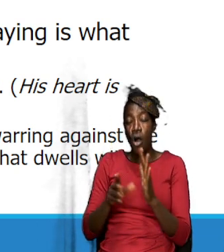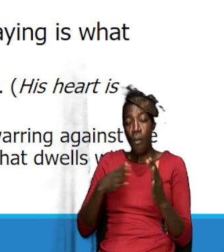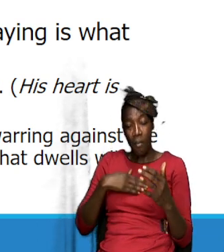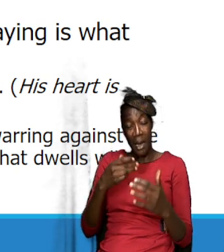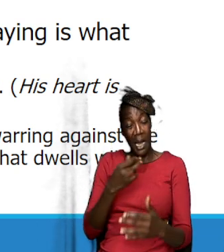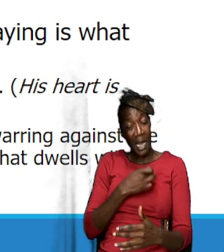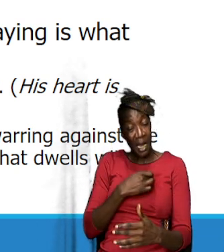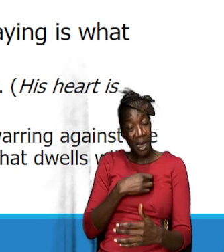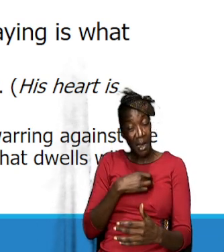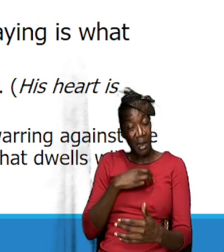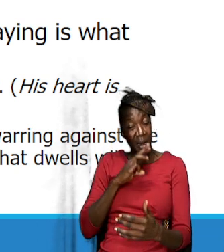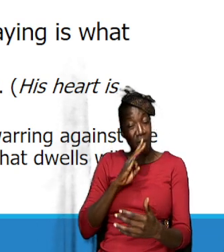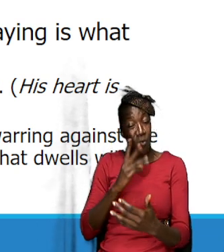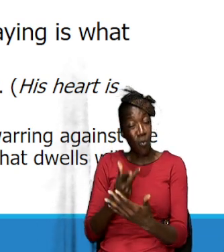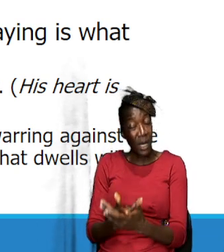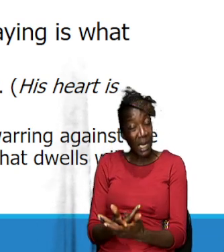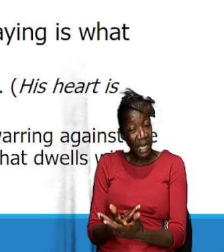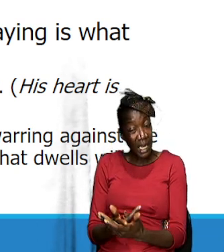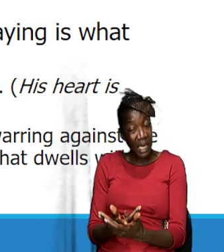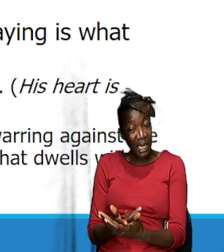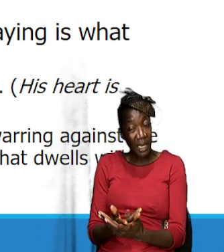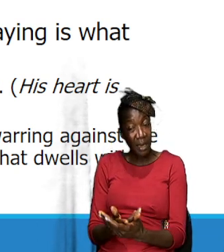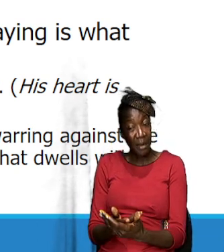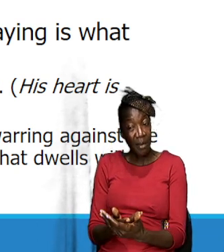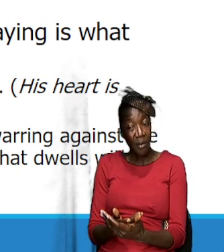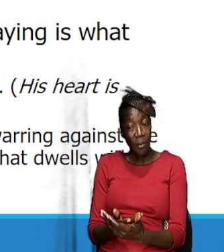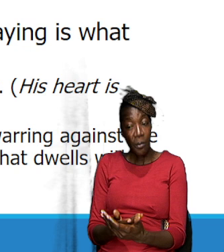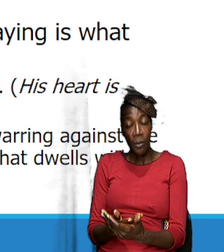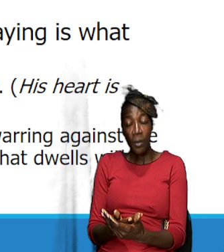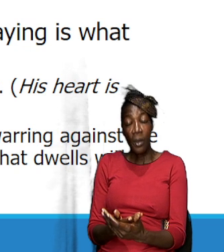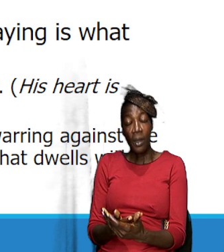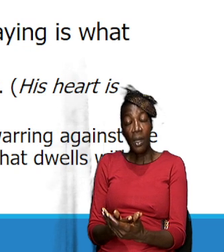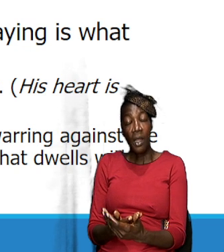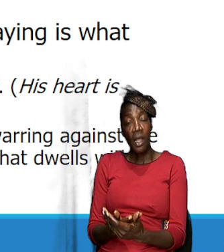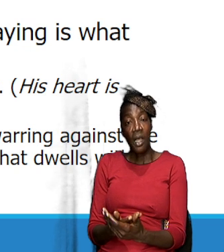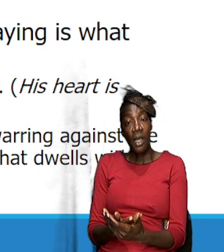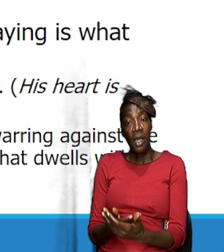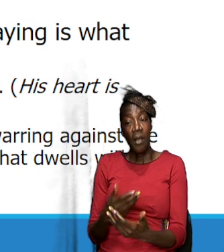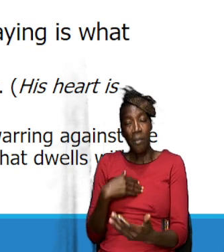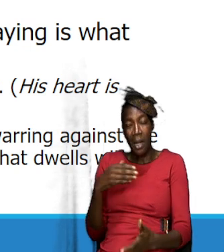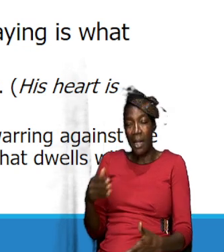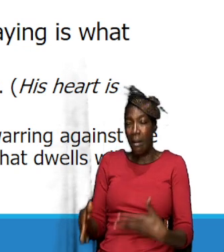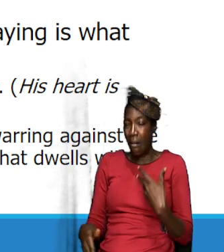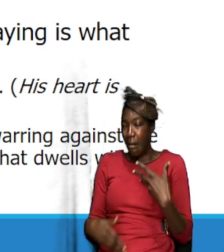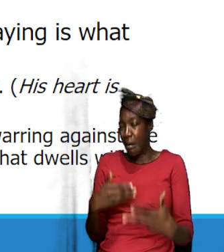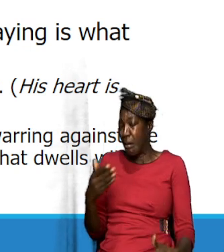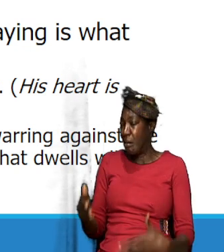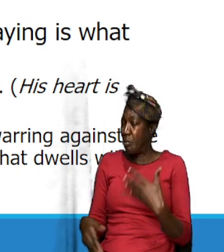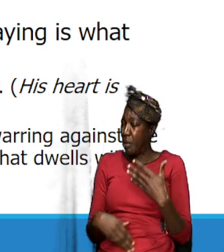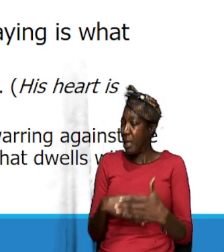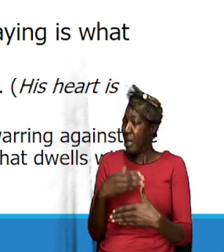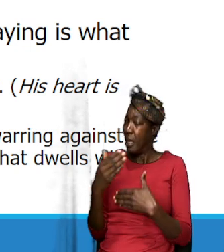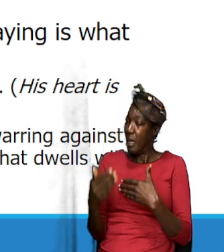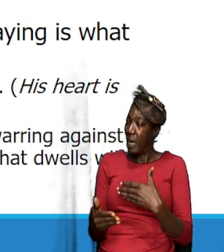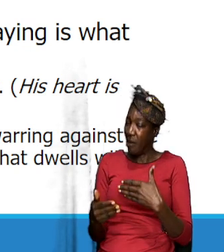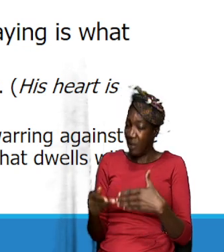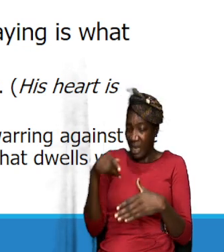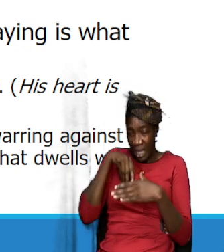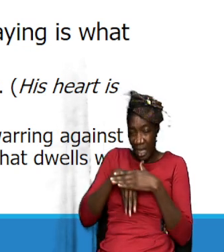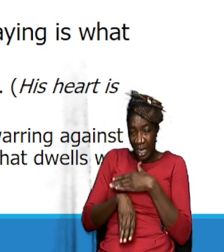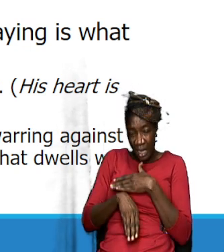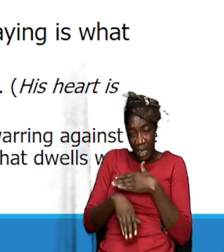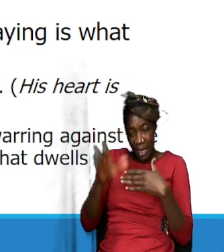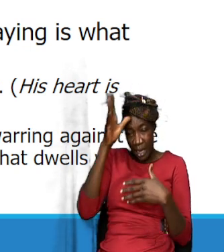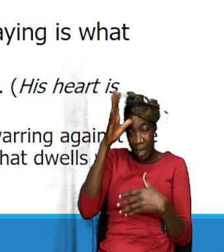heart is willing in my inner being I delight after the you know the inner man